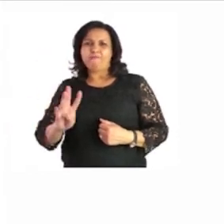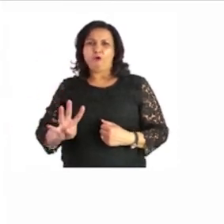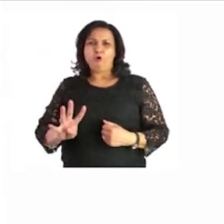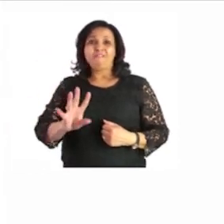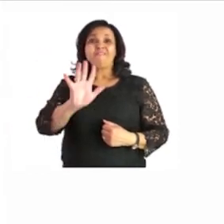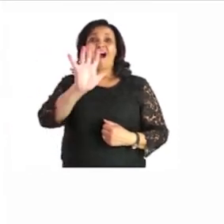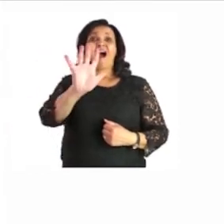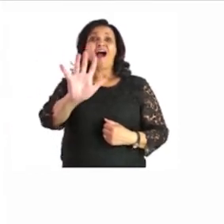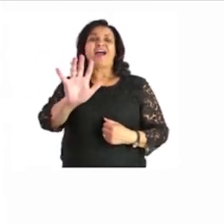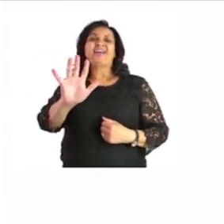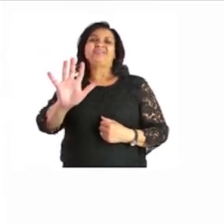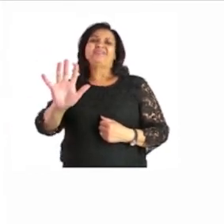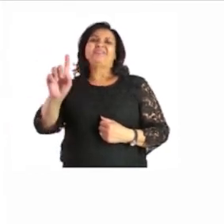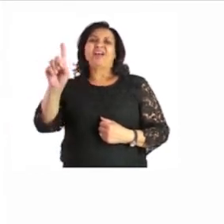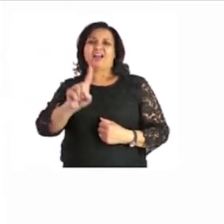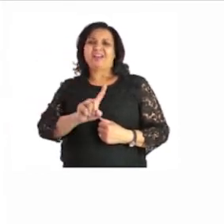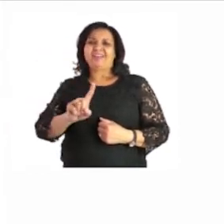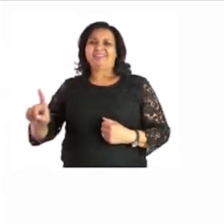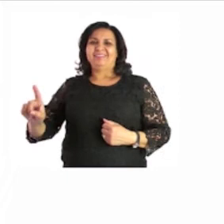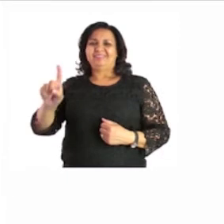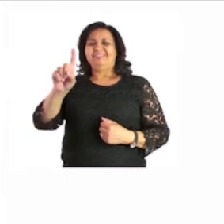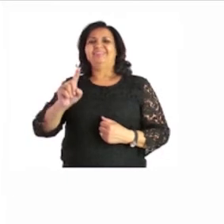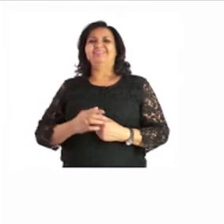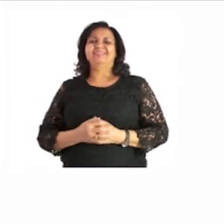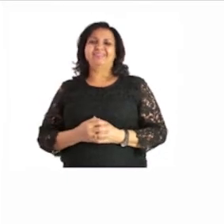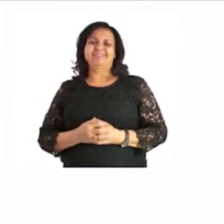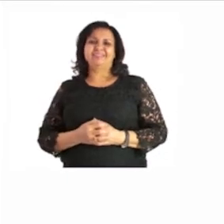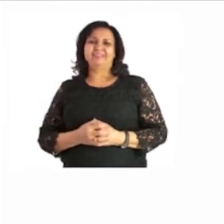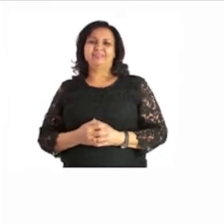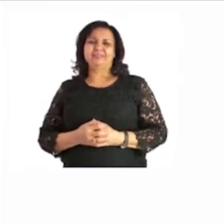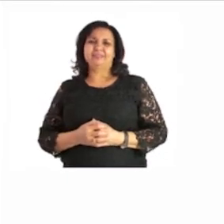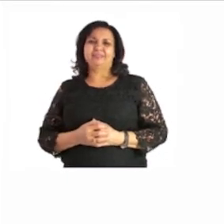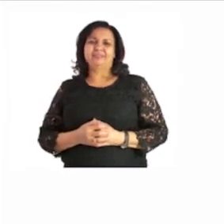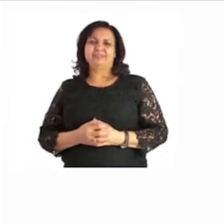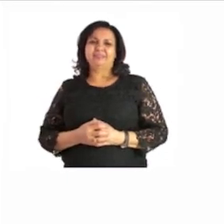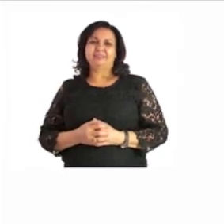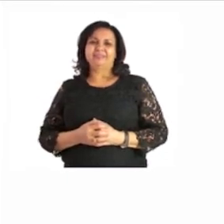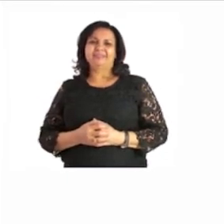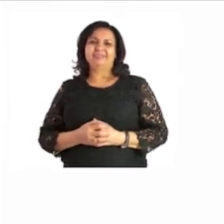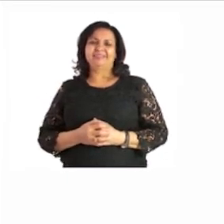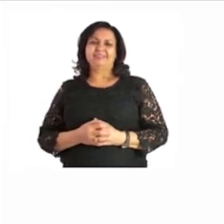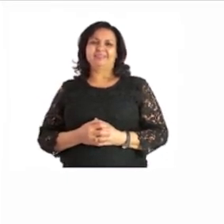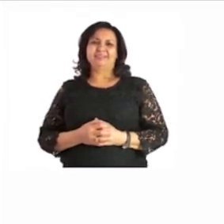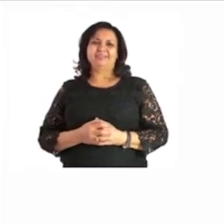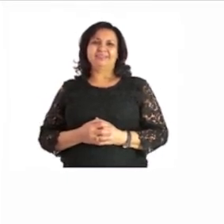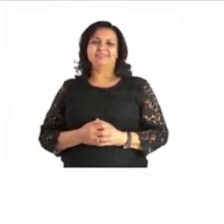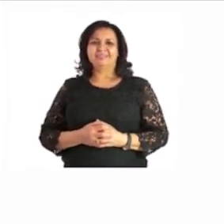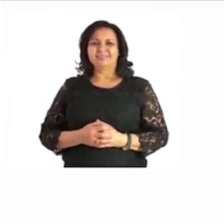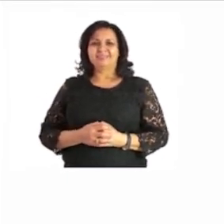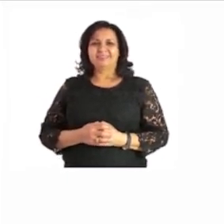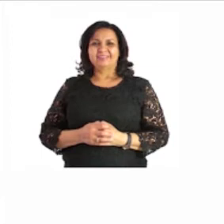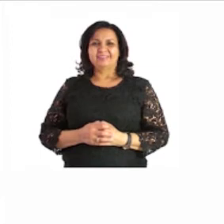five thank you so much you touched it while you were counting it to make sure